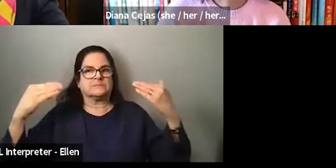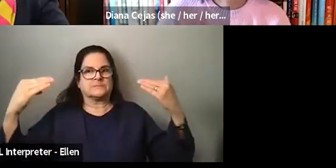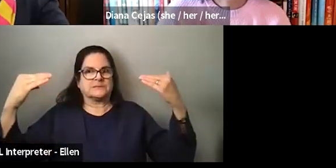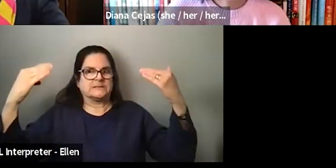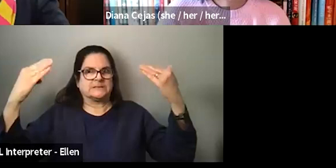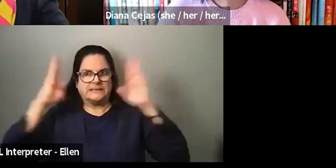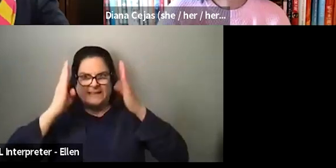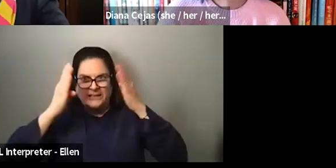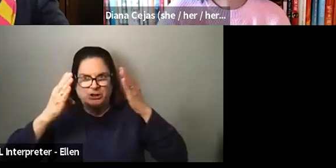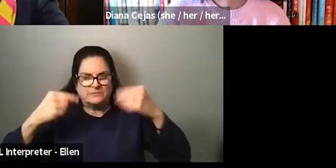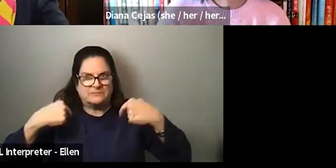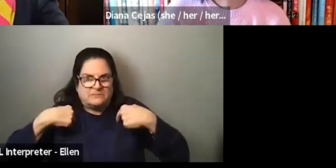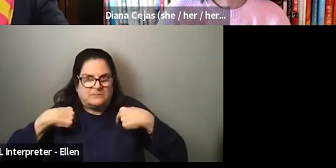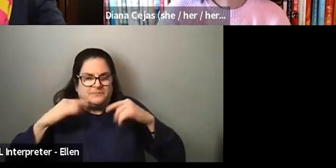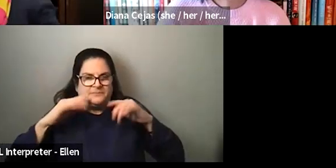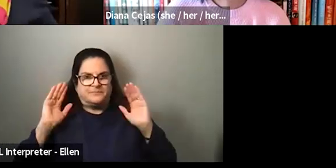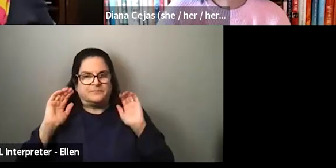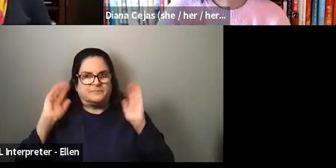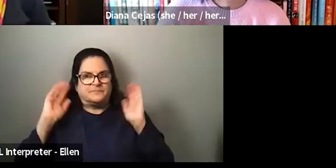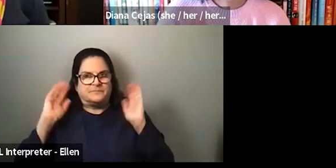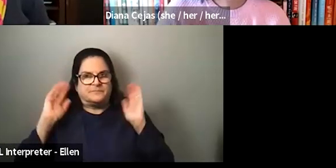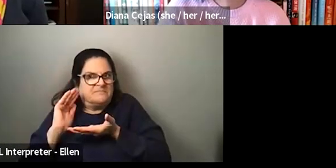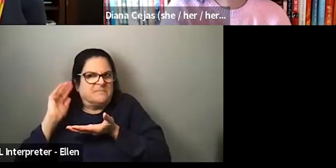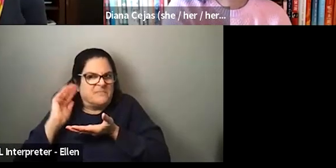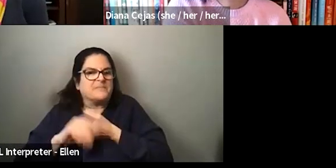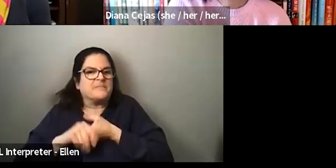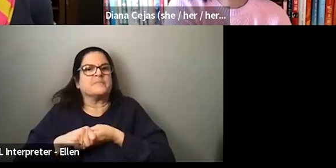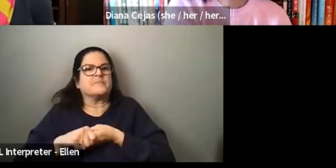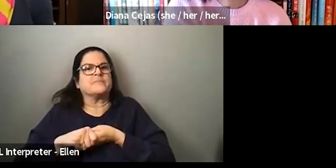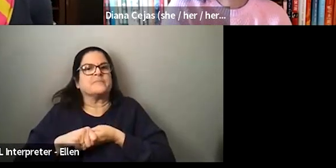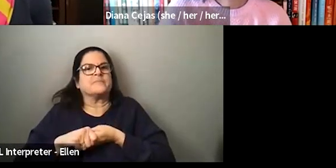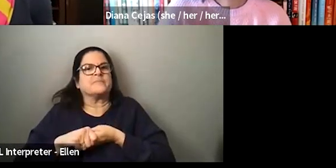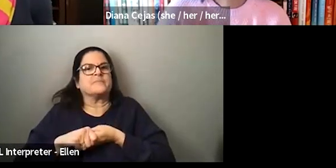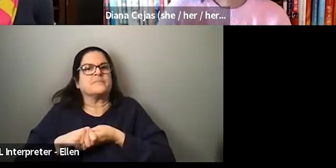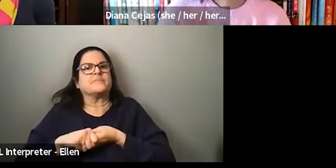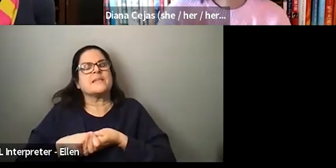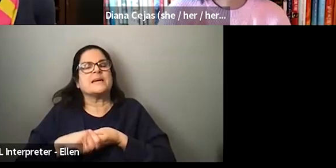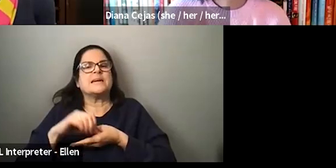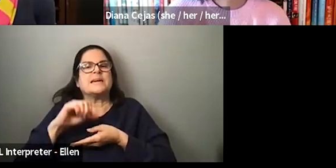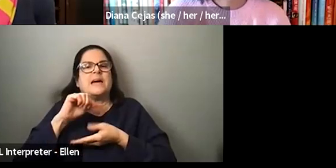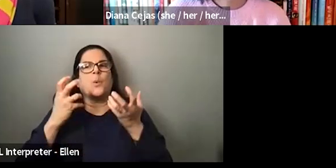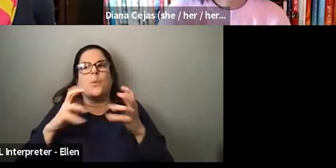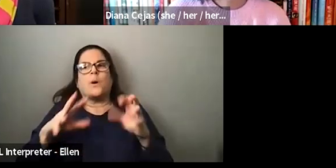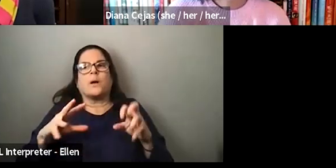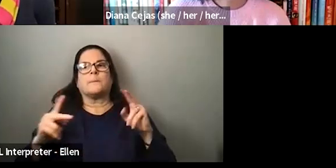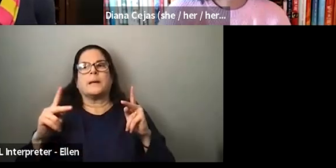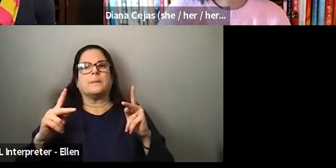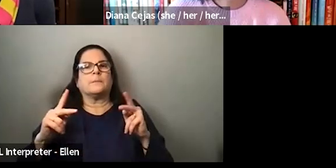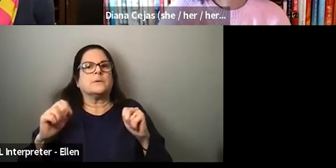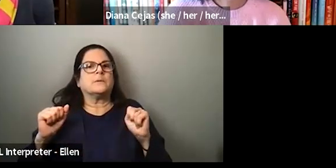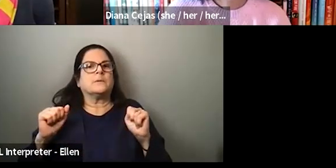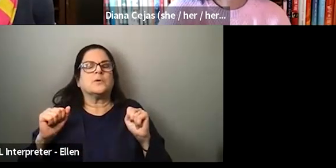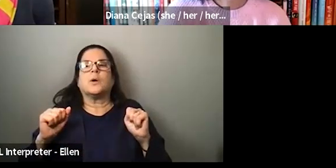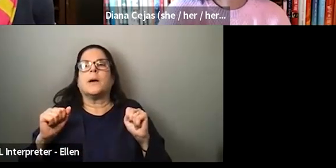um, um, and, you know, not, not be seen as a, uh, a burden and, um, just